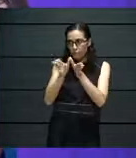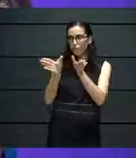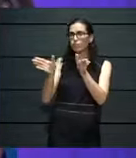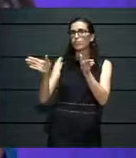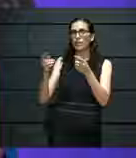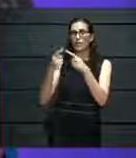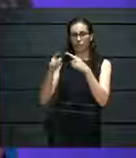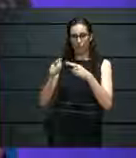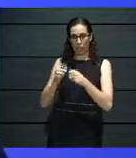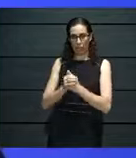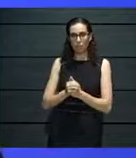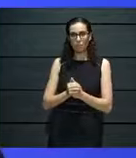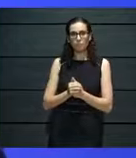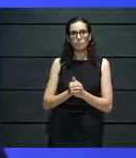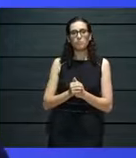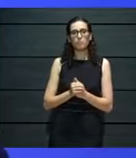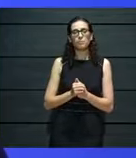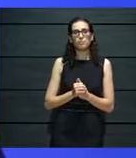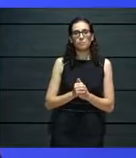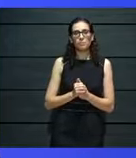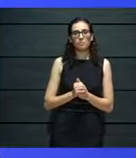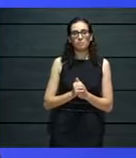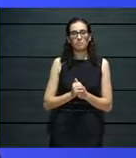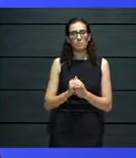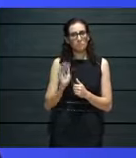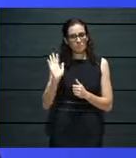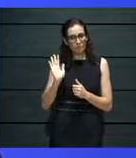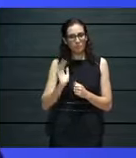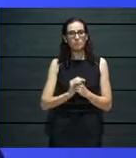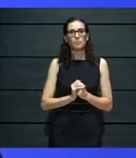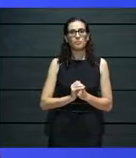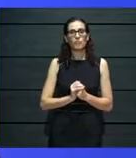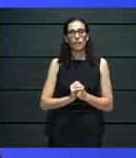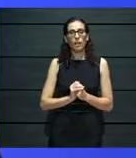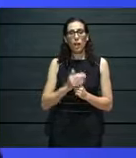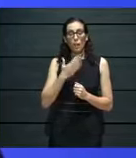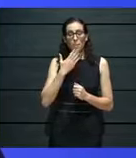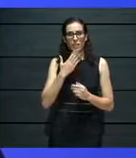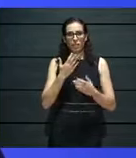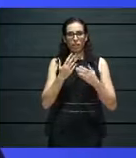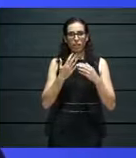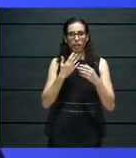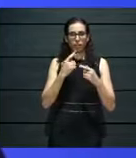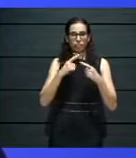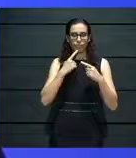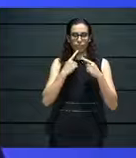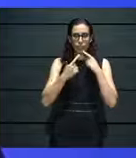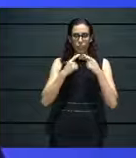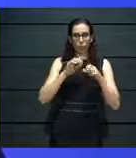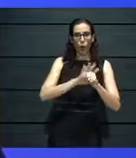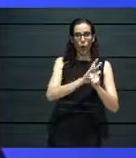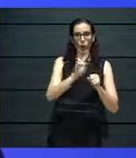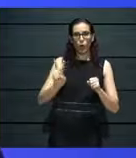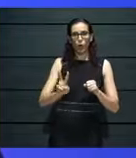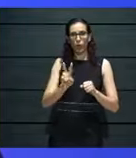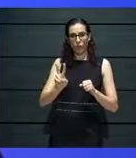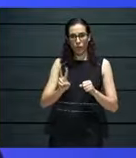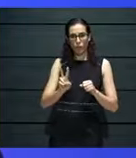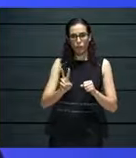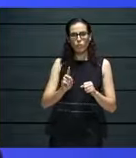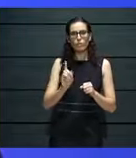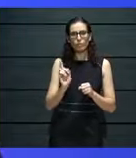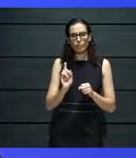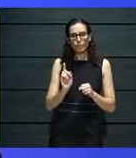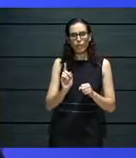Edwin. Hello. Actually, when we talk about COVID and digital, Electronic Music Malta was actually formed